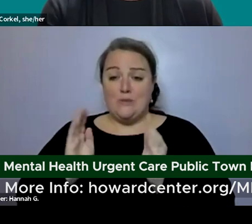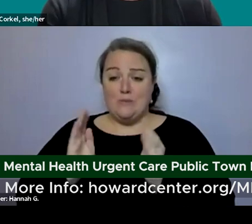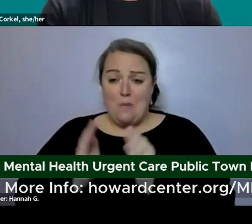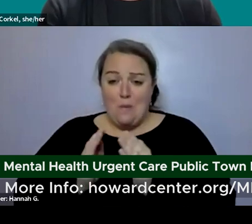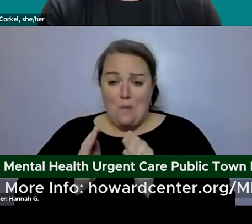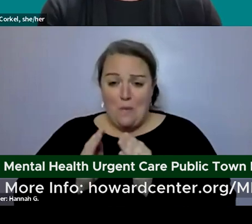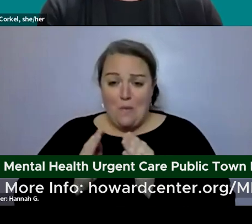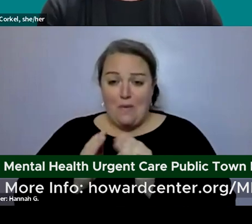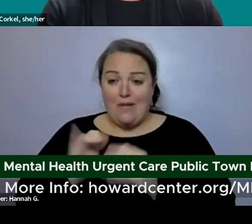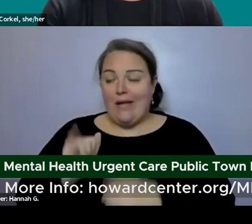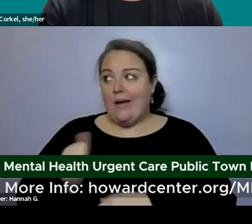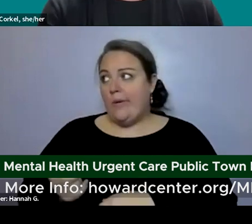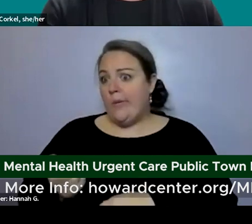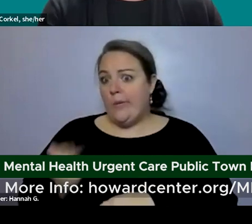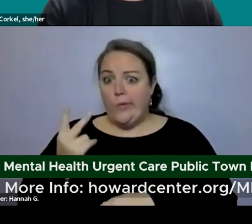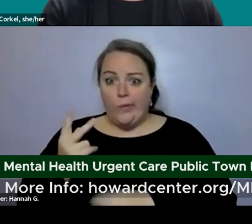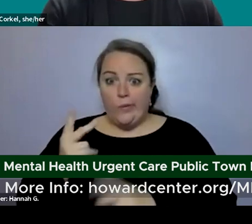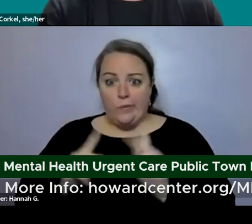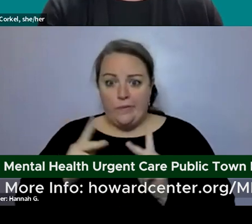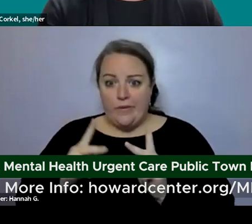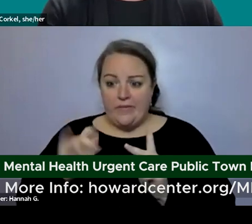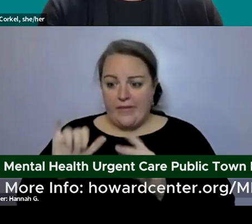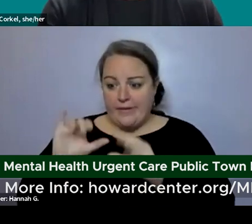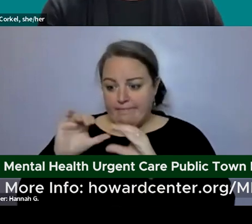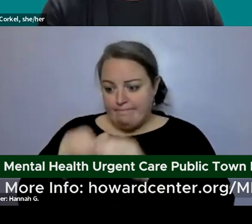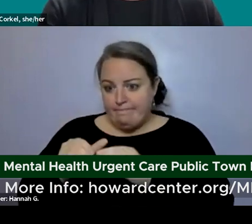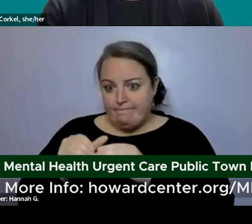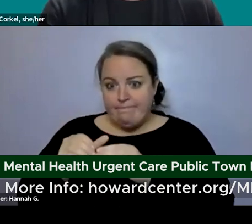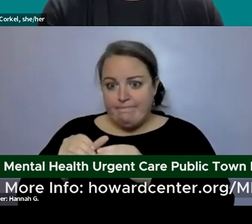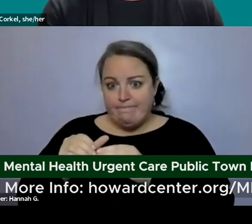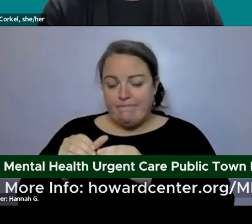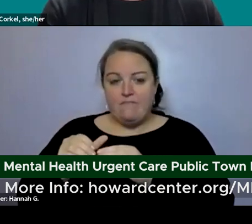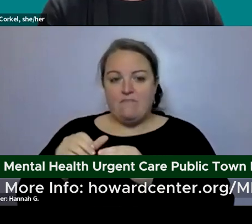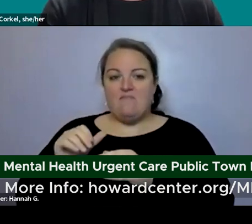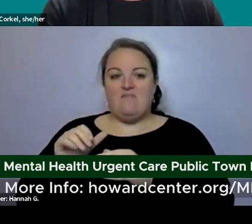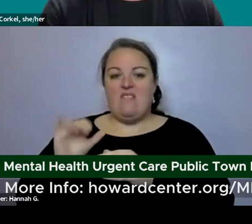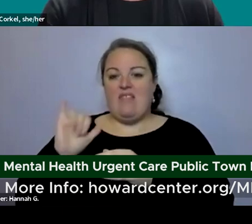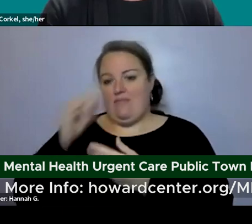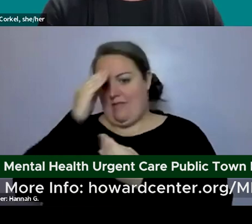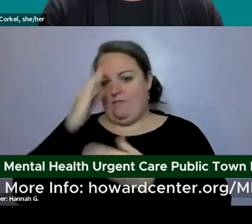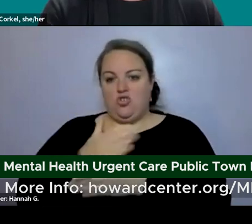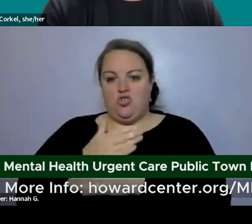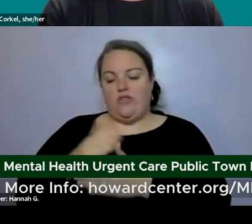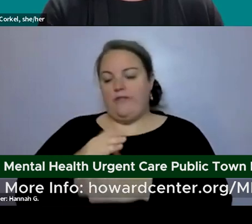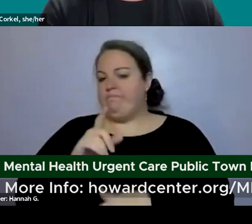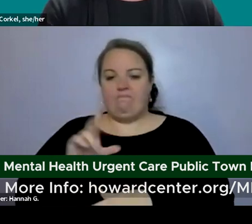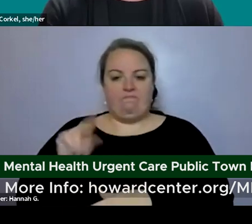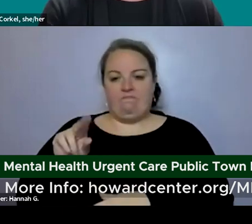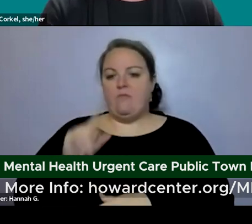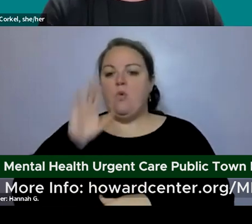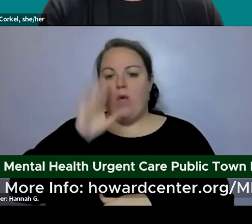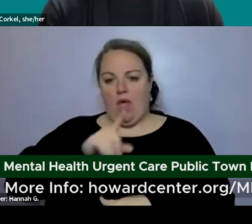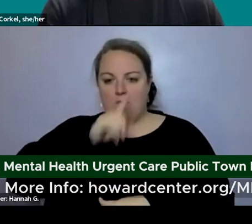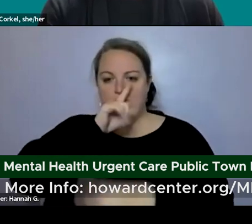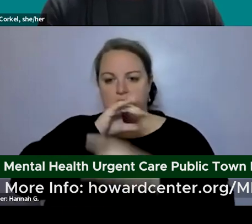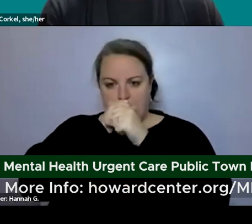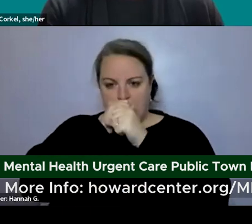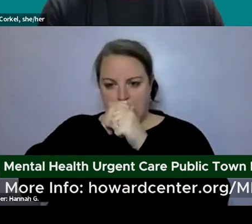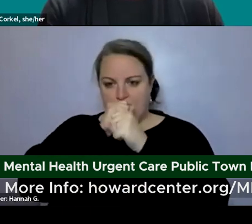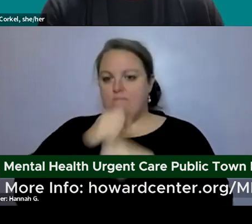are only two people of a certain demographic category we wouldn't share that information and we would keep that private and confidential